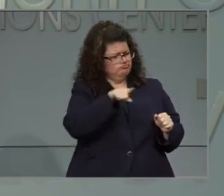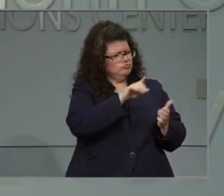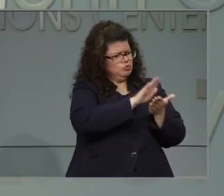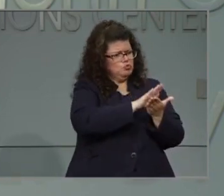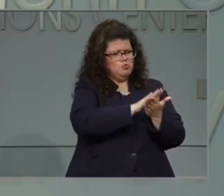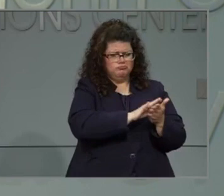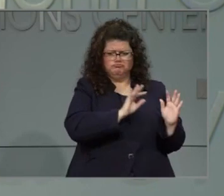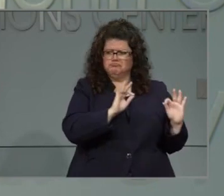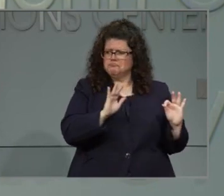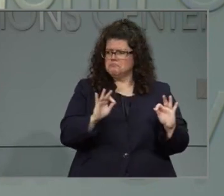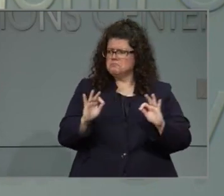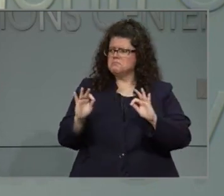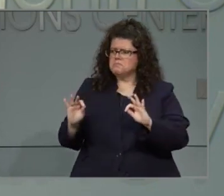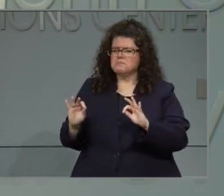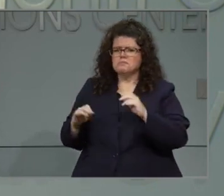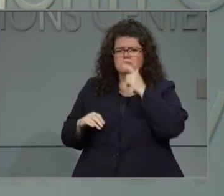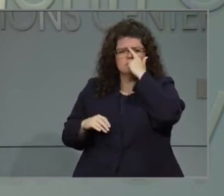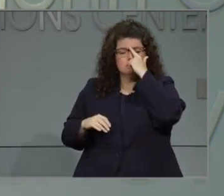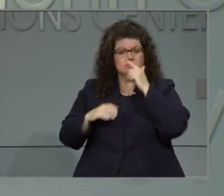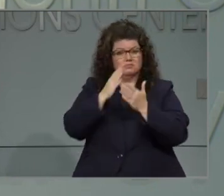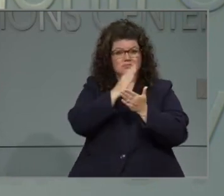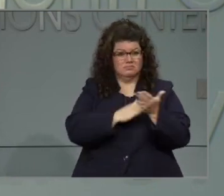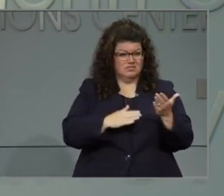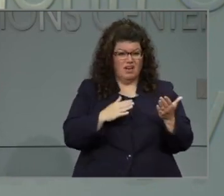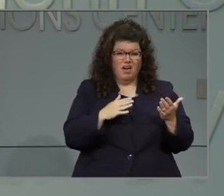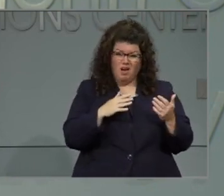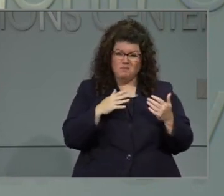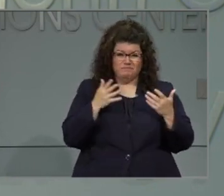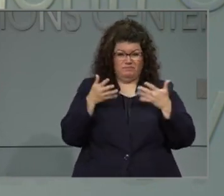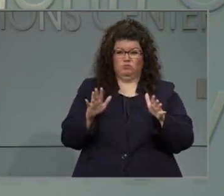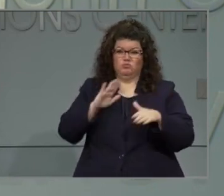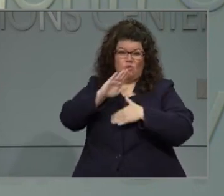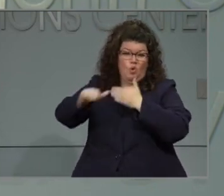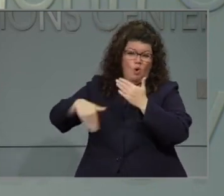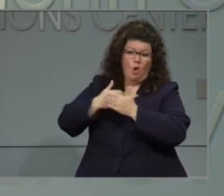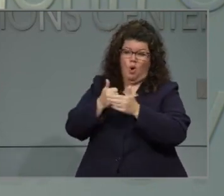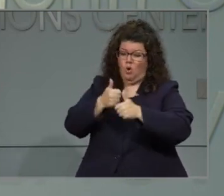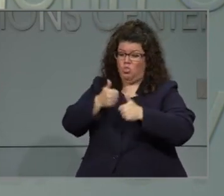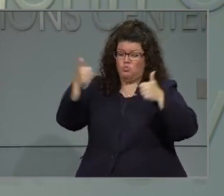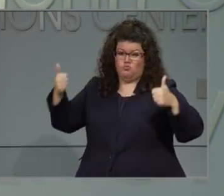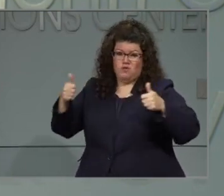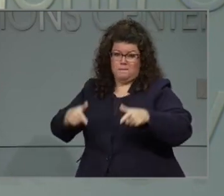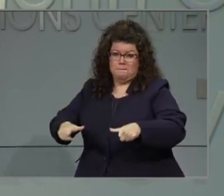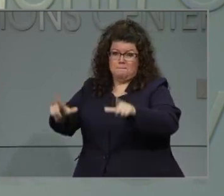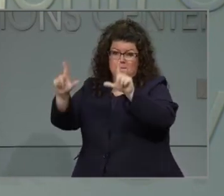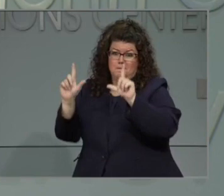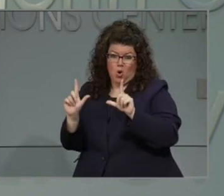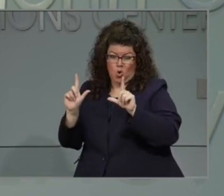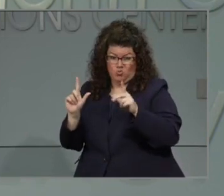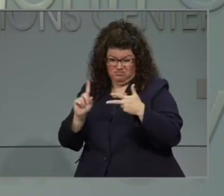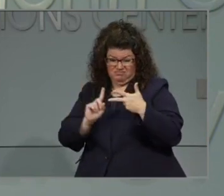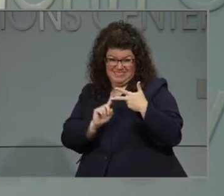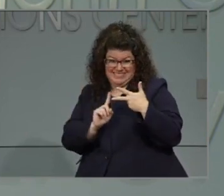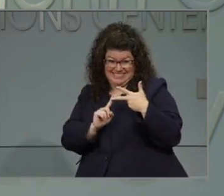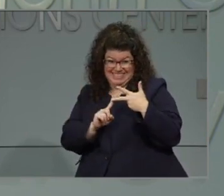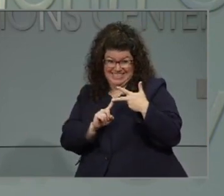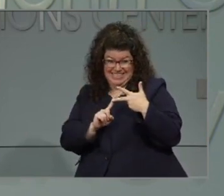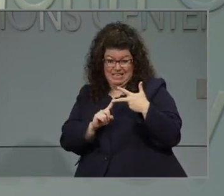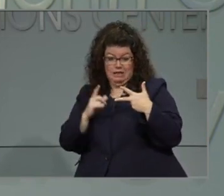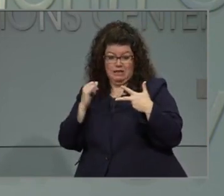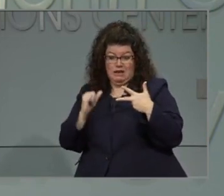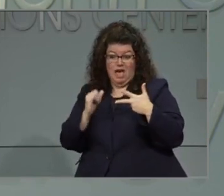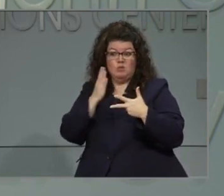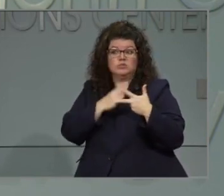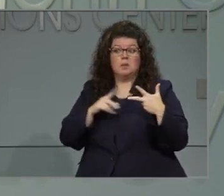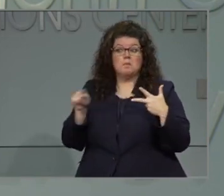number of systems that have been all remote that have begun the process to move into option B,